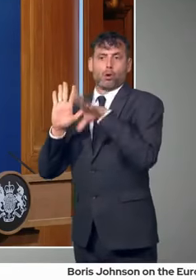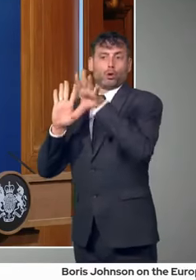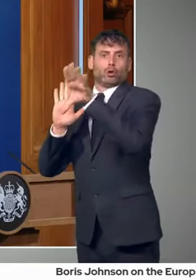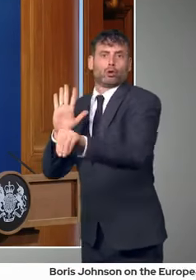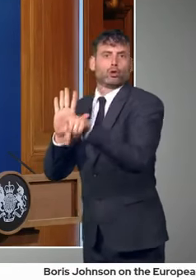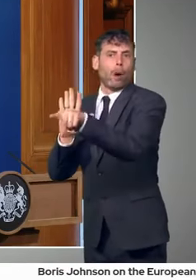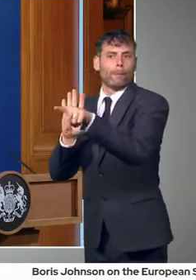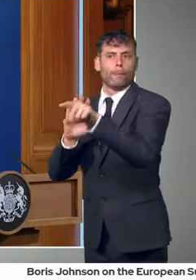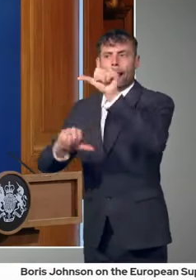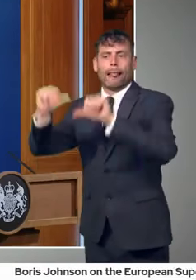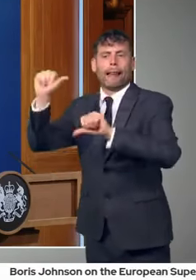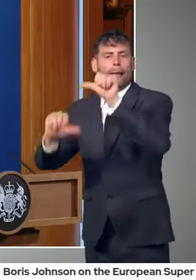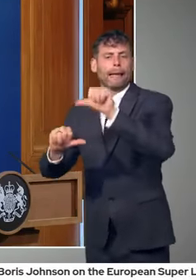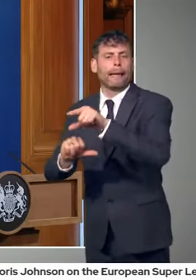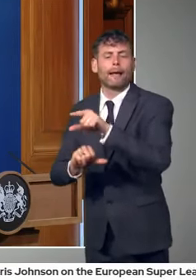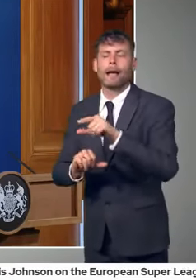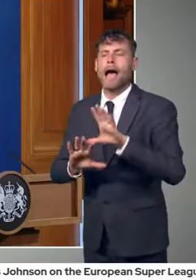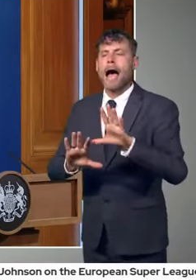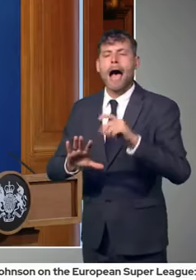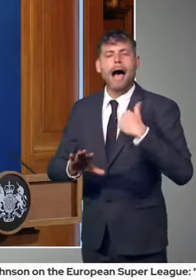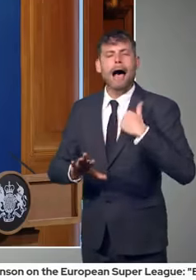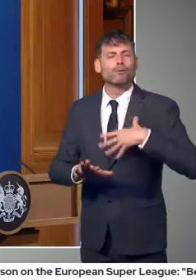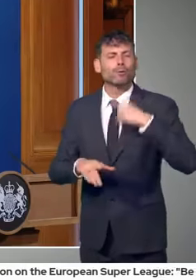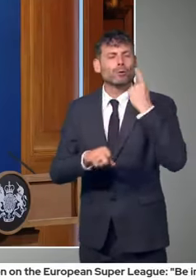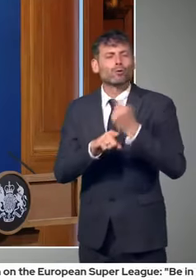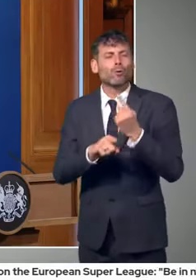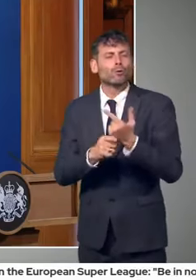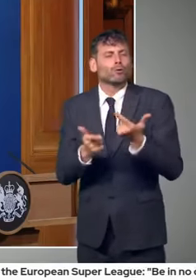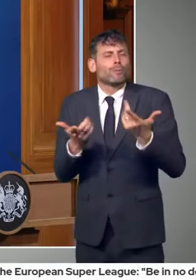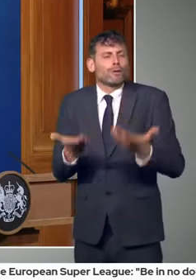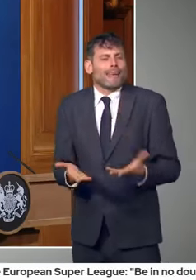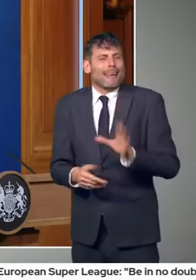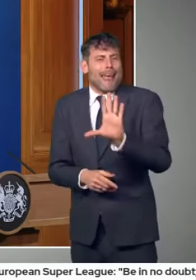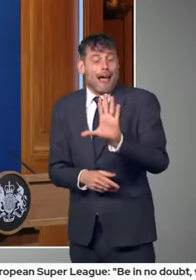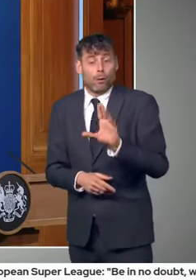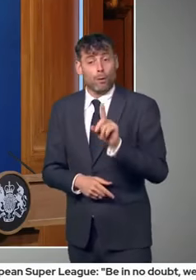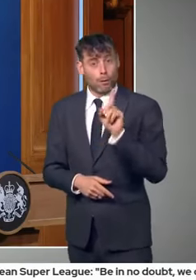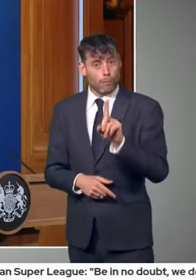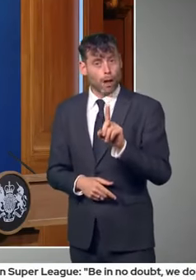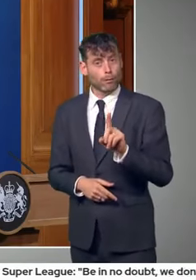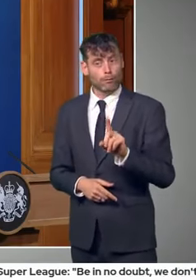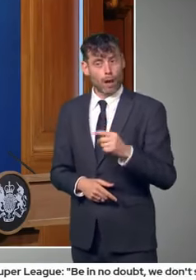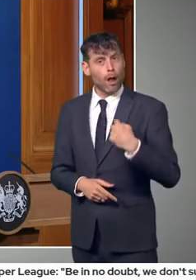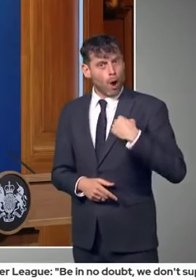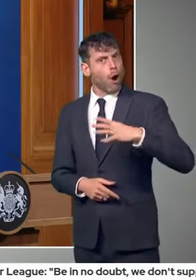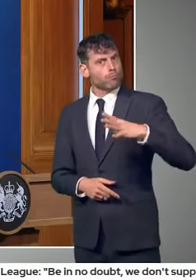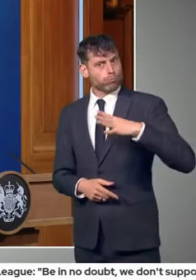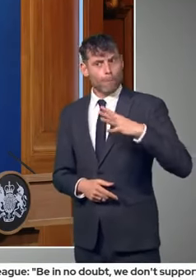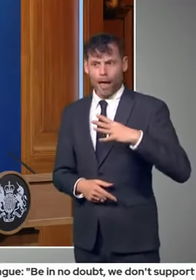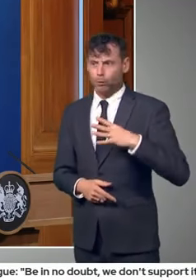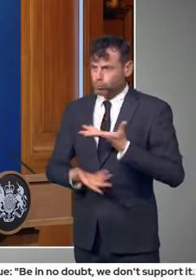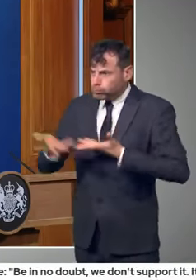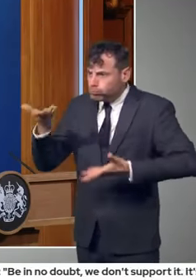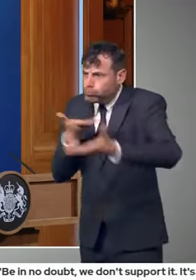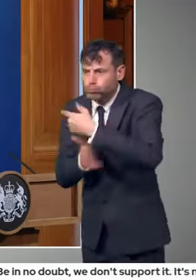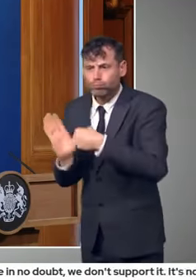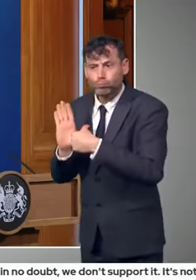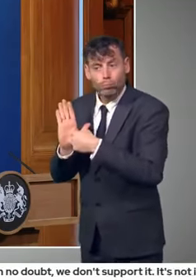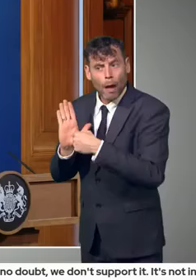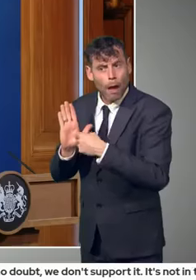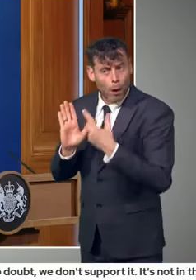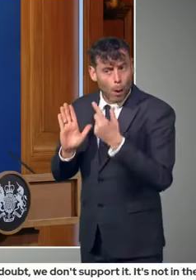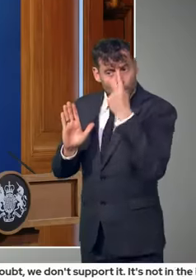that remains something, certainly something we will bring to the forefront if we, if we have to.